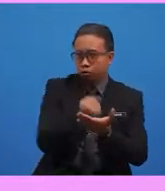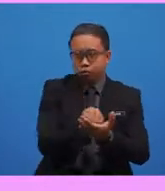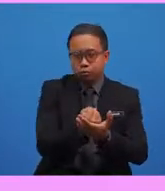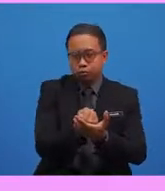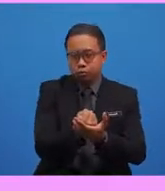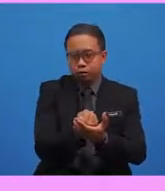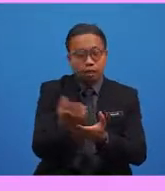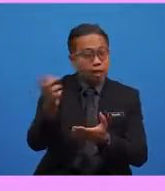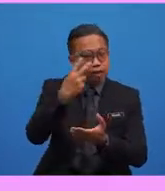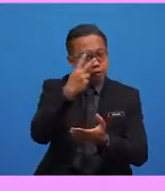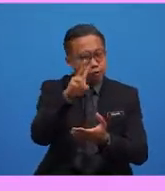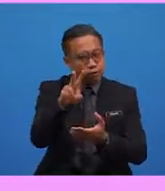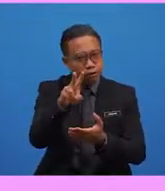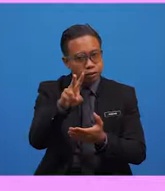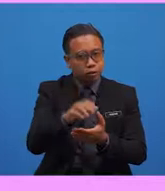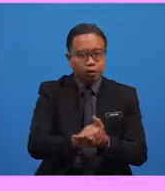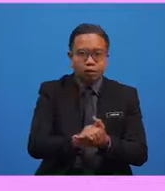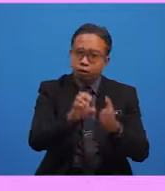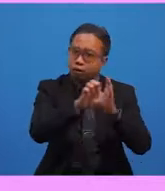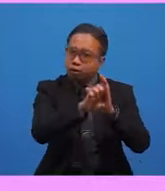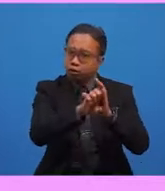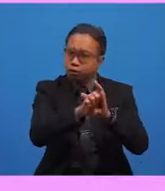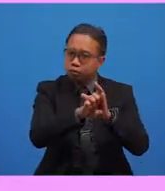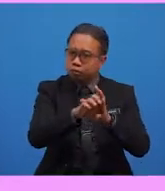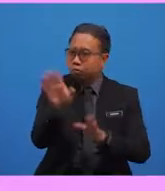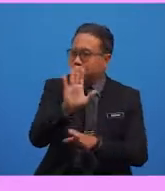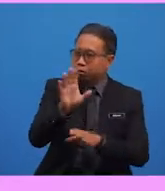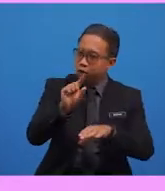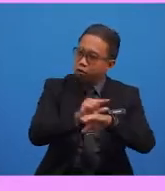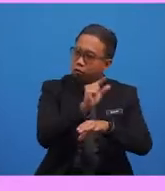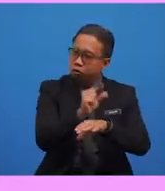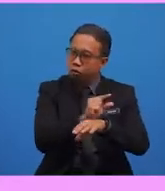Let's see some situation in which you don't need to use the.